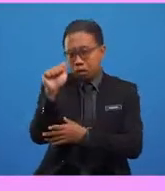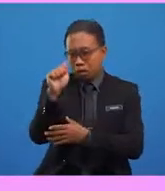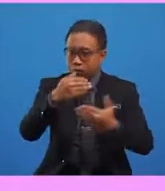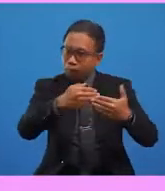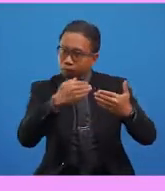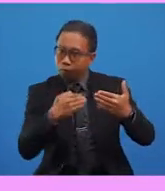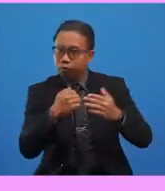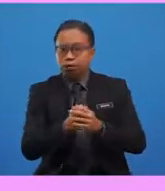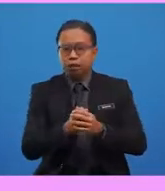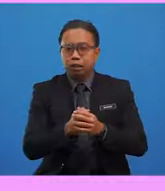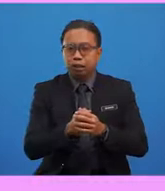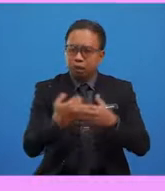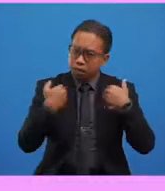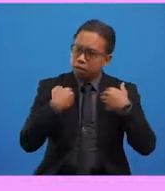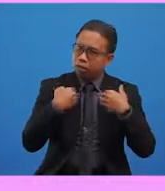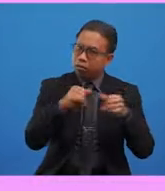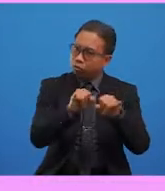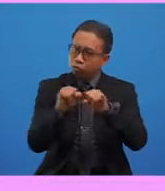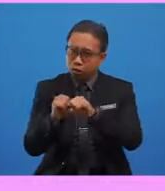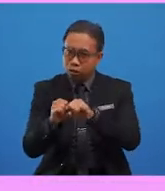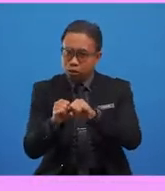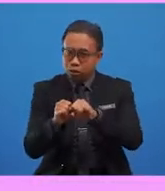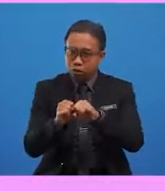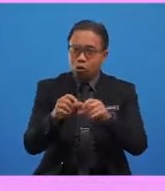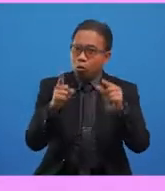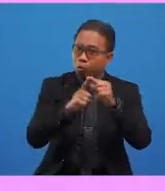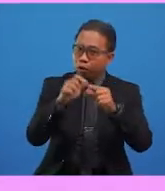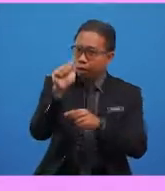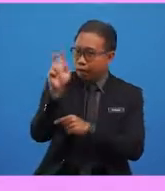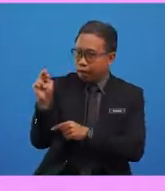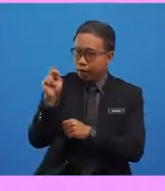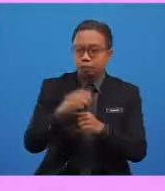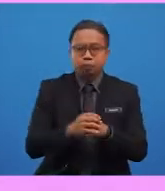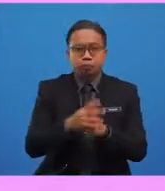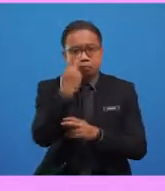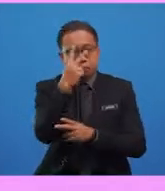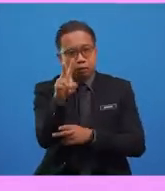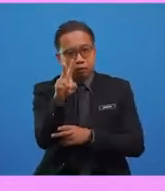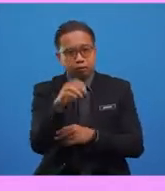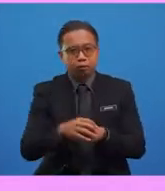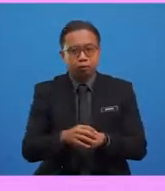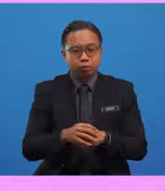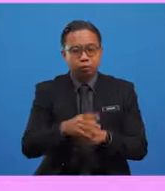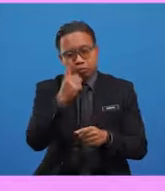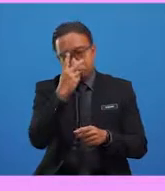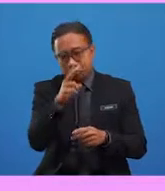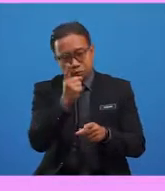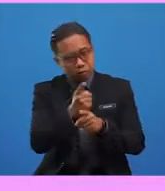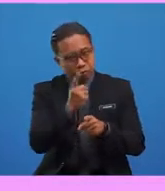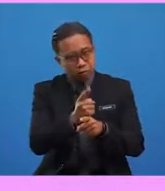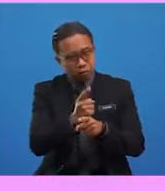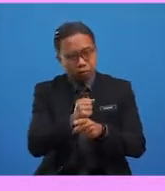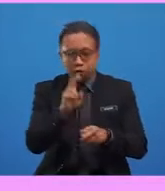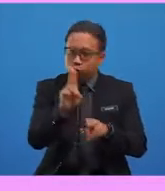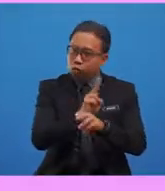them, and some that have the word an before them? If you see here carefully, I have